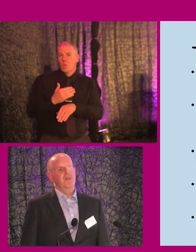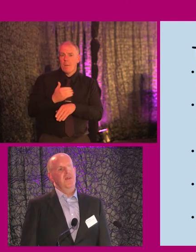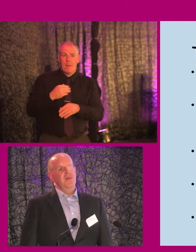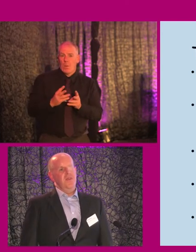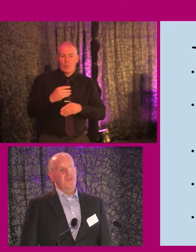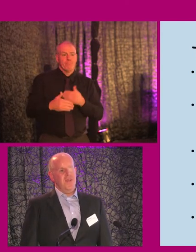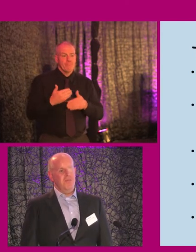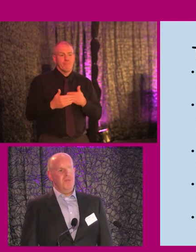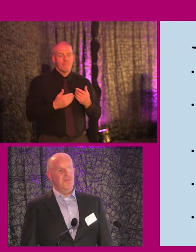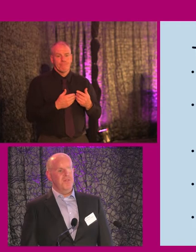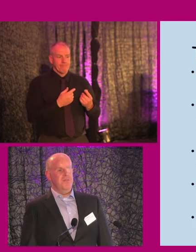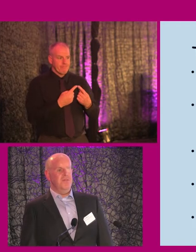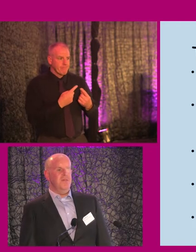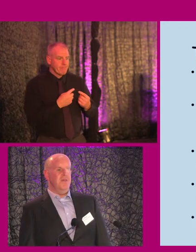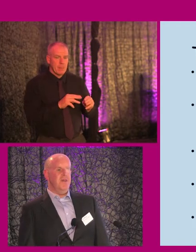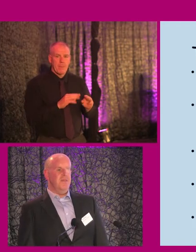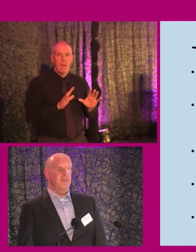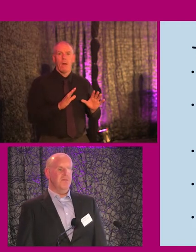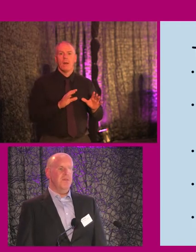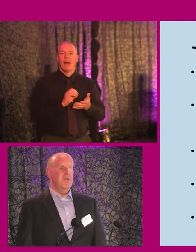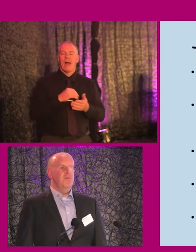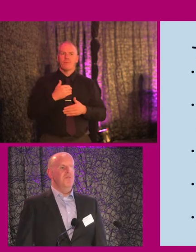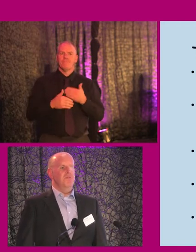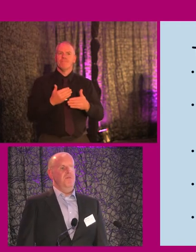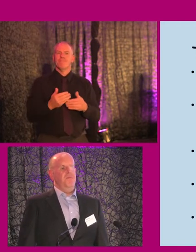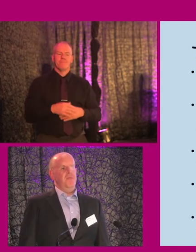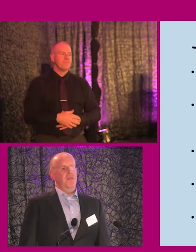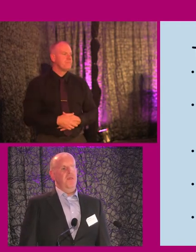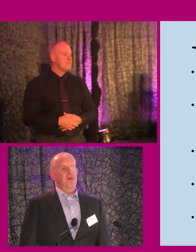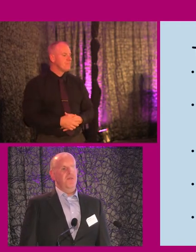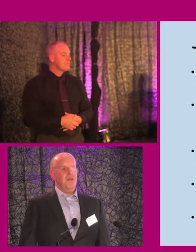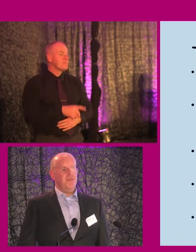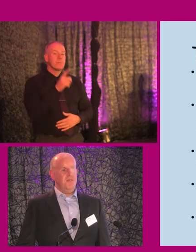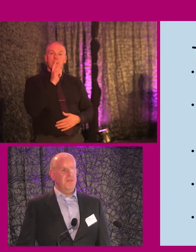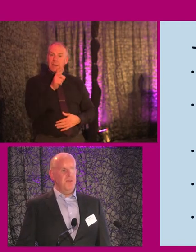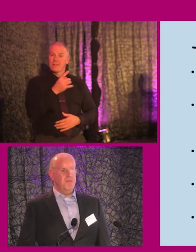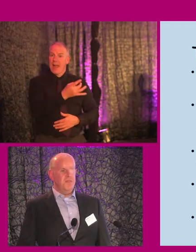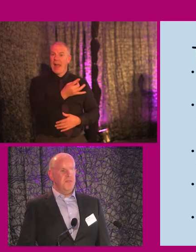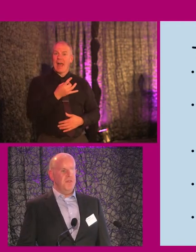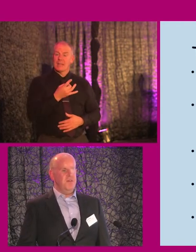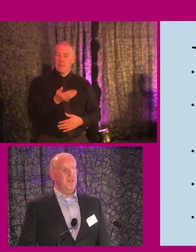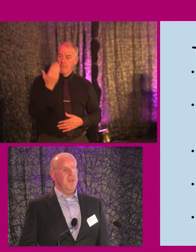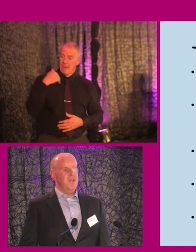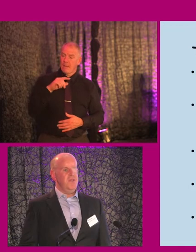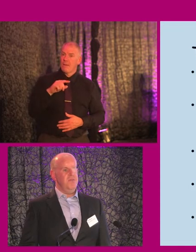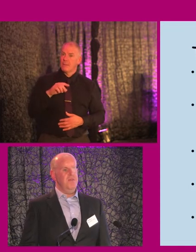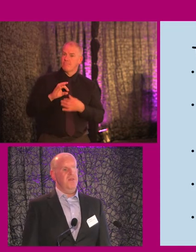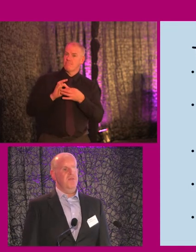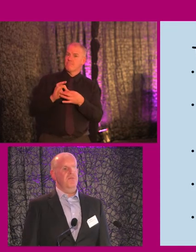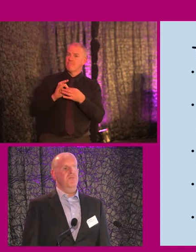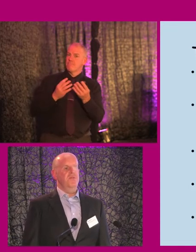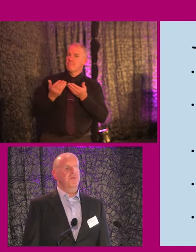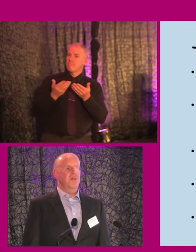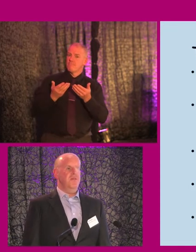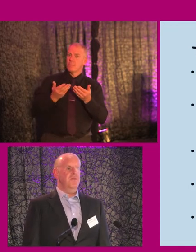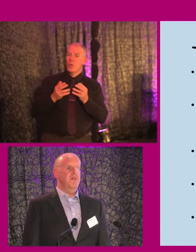and interacting with people. So I just, I had to get on with it. But I was asked at the time to kind of engage with a user